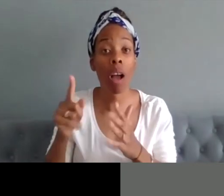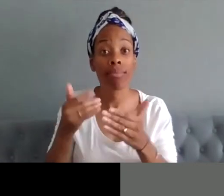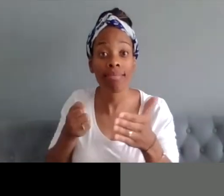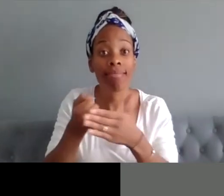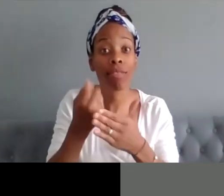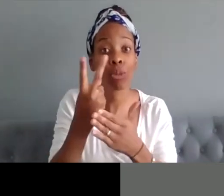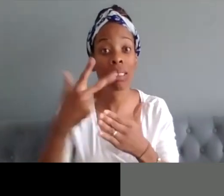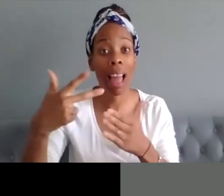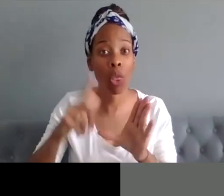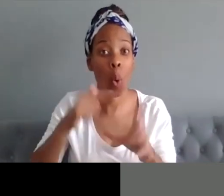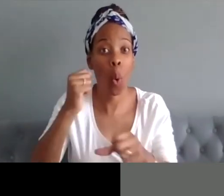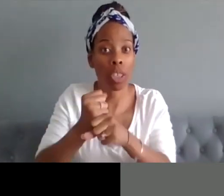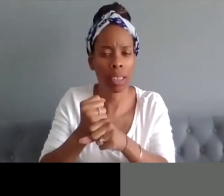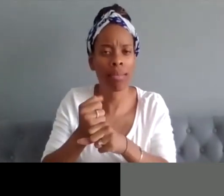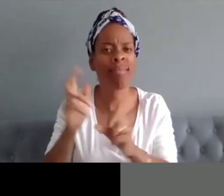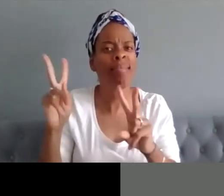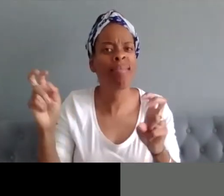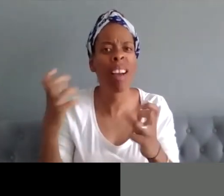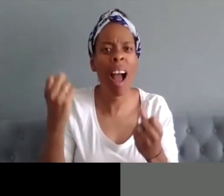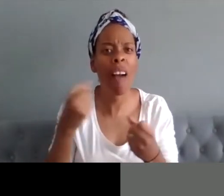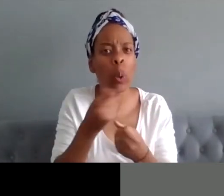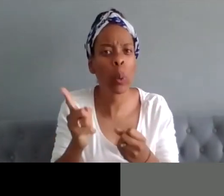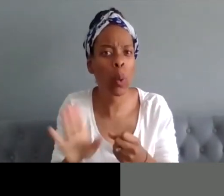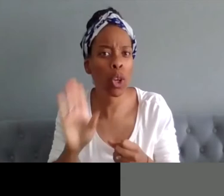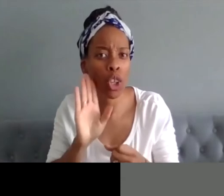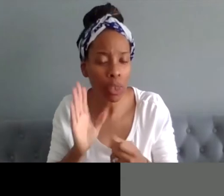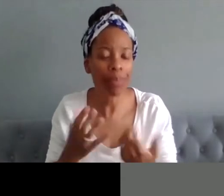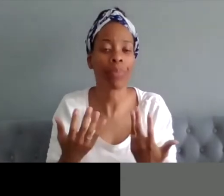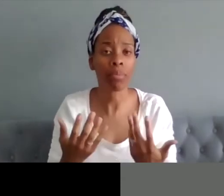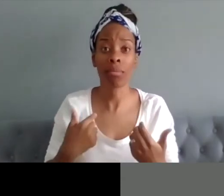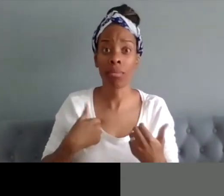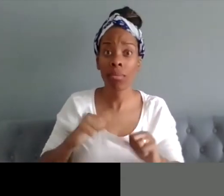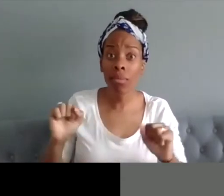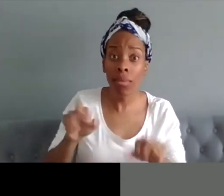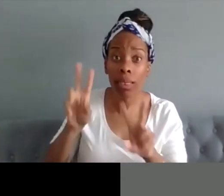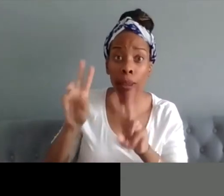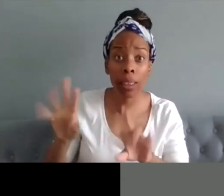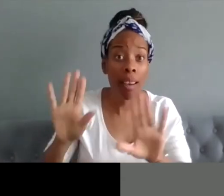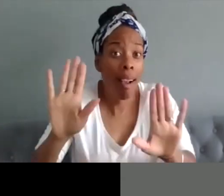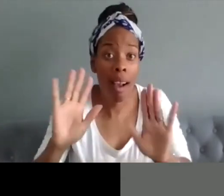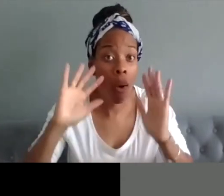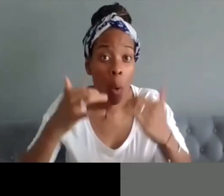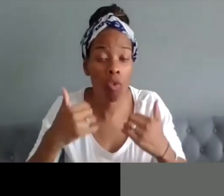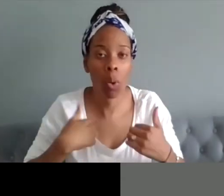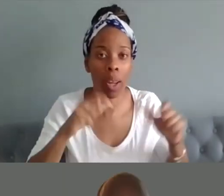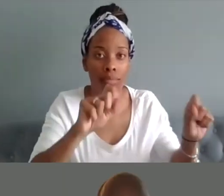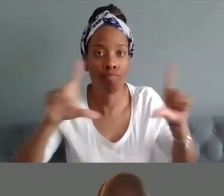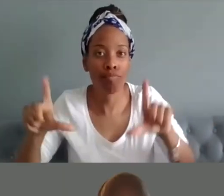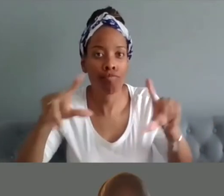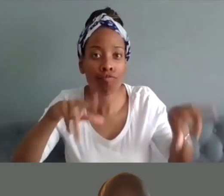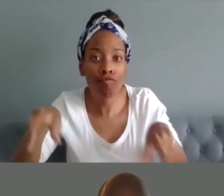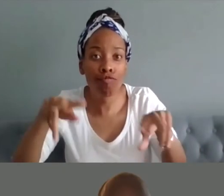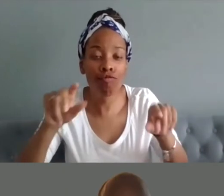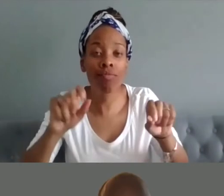but don't worry if you haven't seen the exhibition as we'll begin the event with a film which will introduce Sharif his